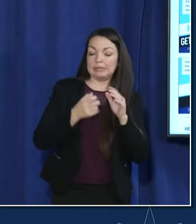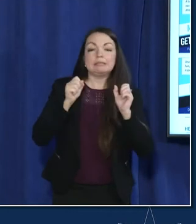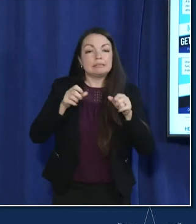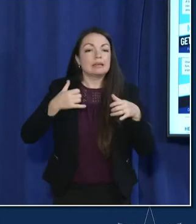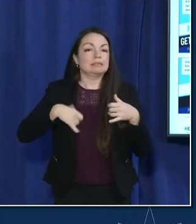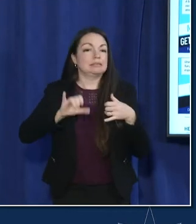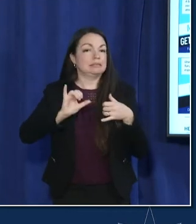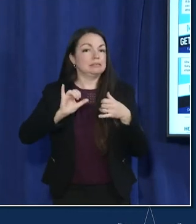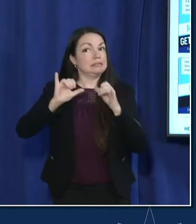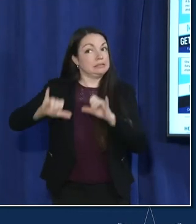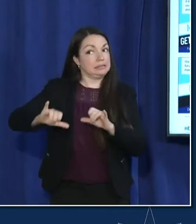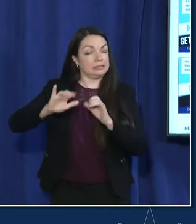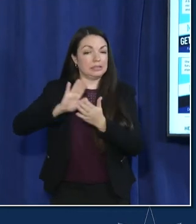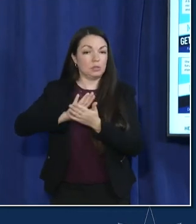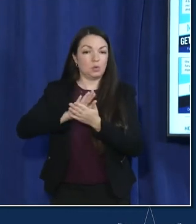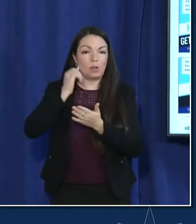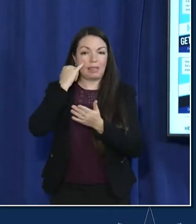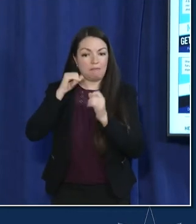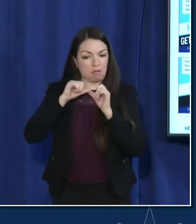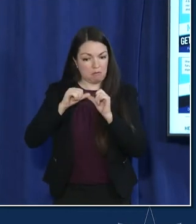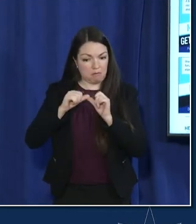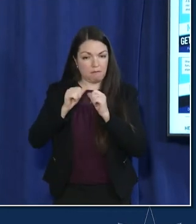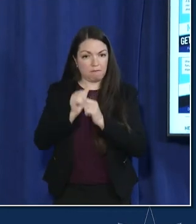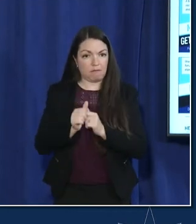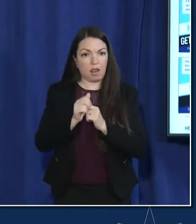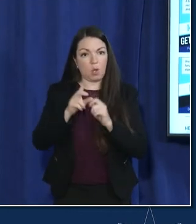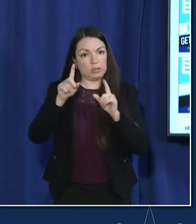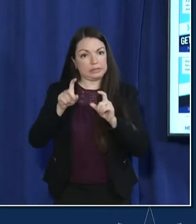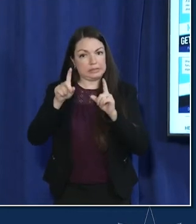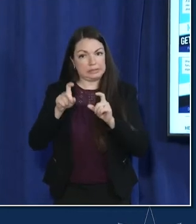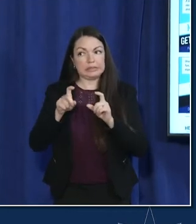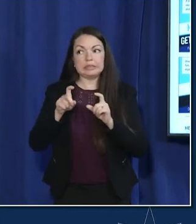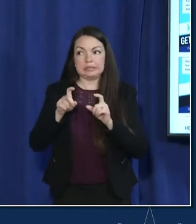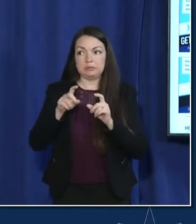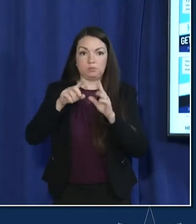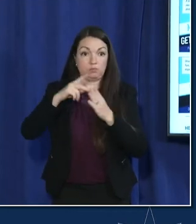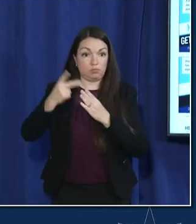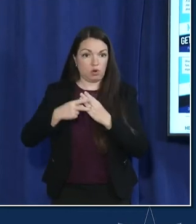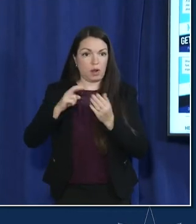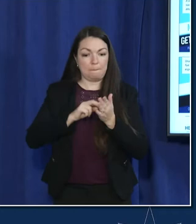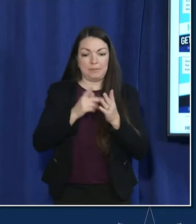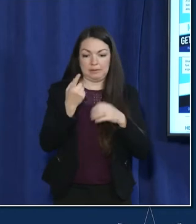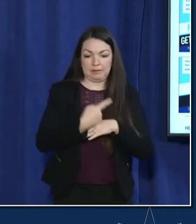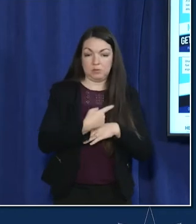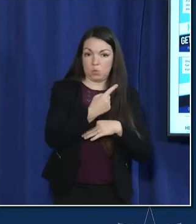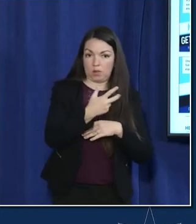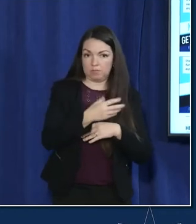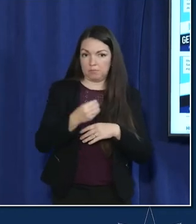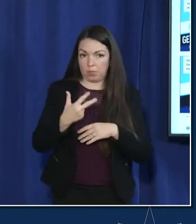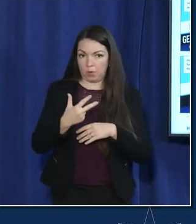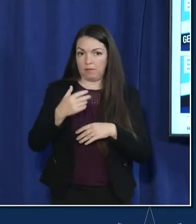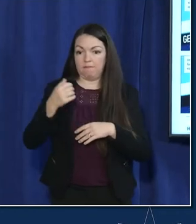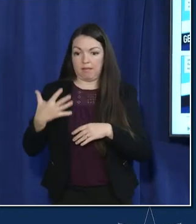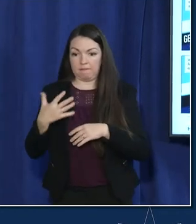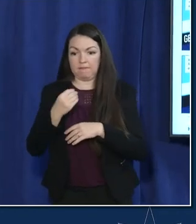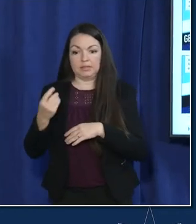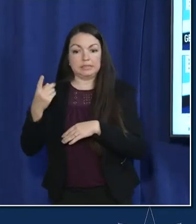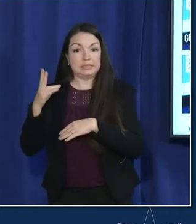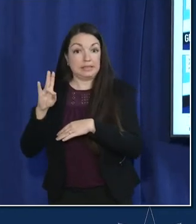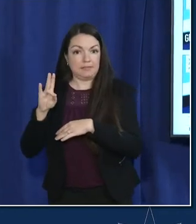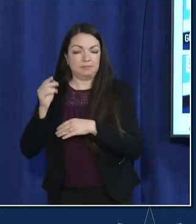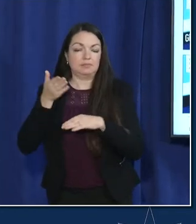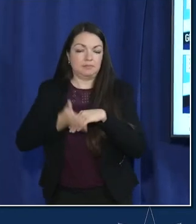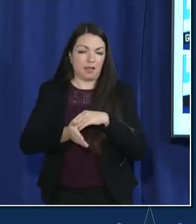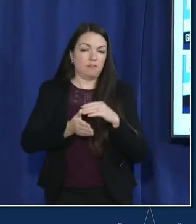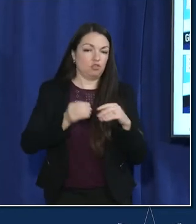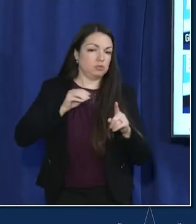in a regimented testing program so testing on days one three five and seven this is something that we're continuing to investigate here at cps